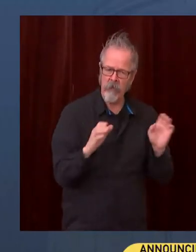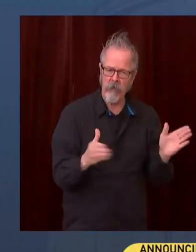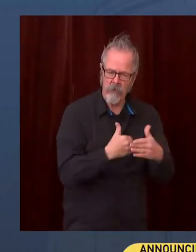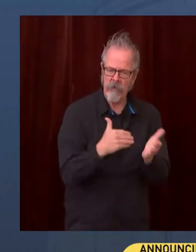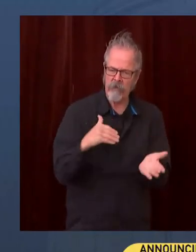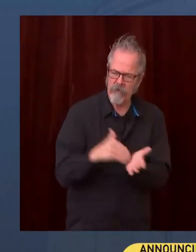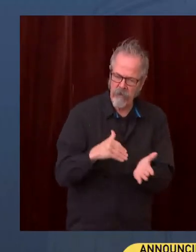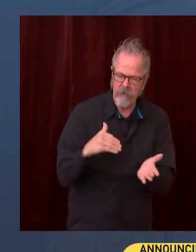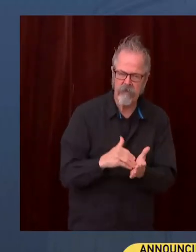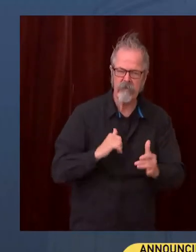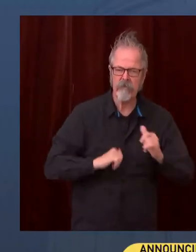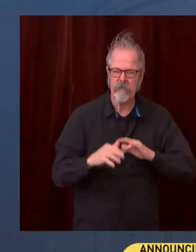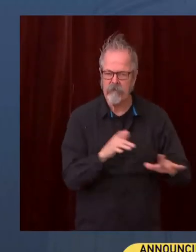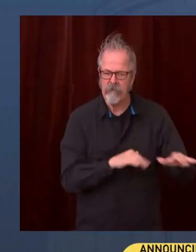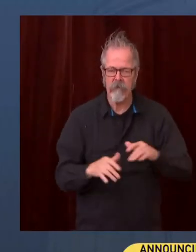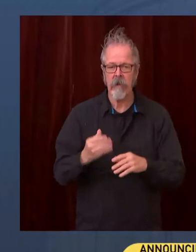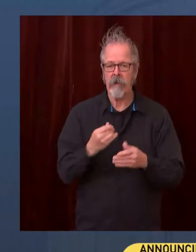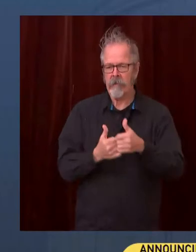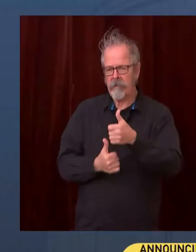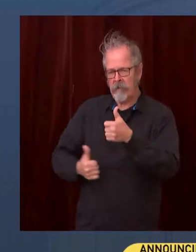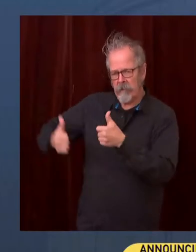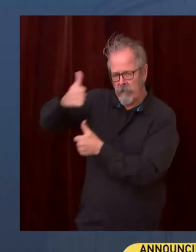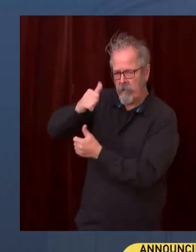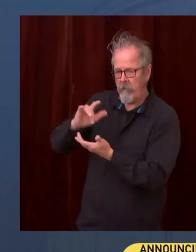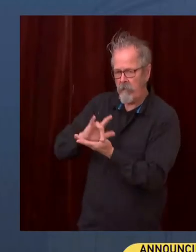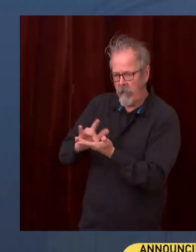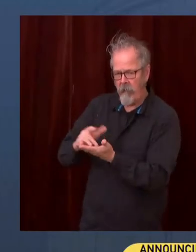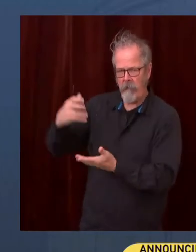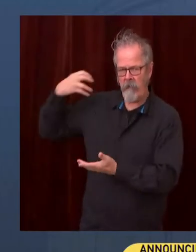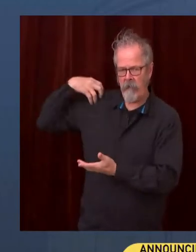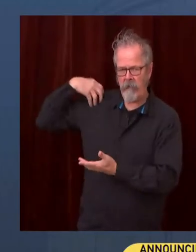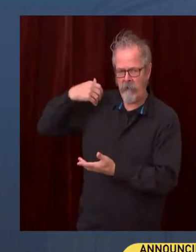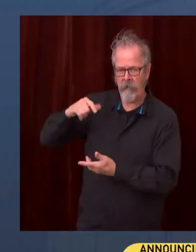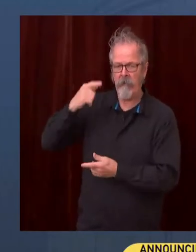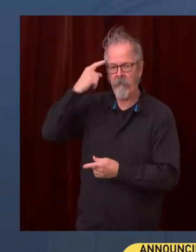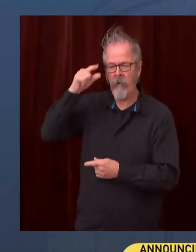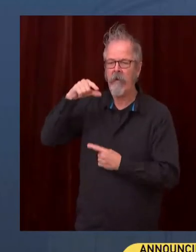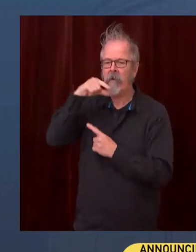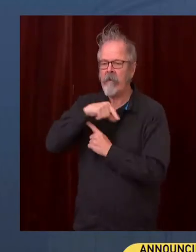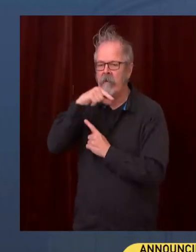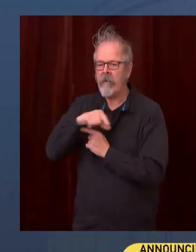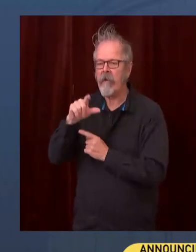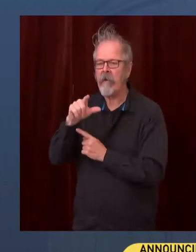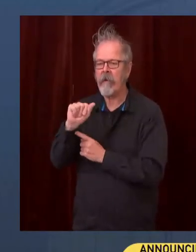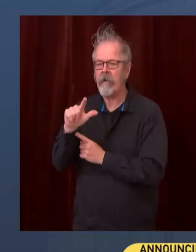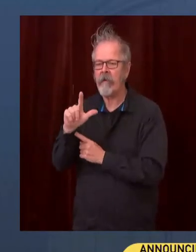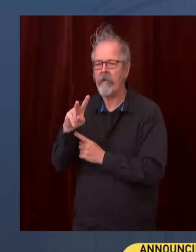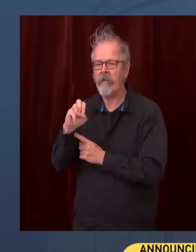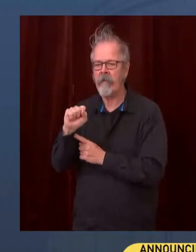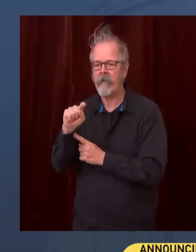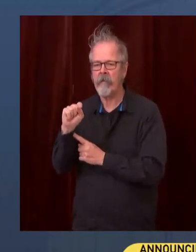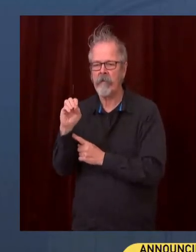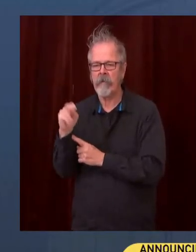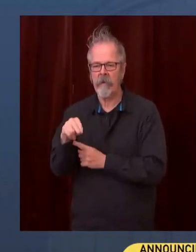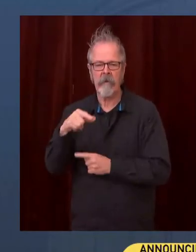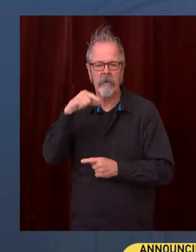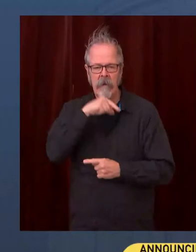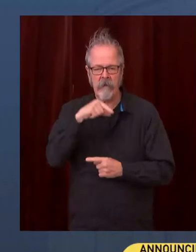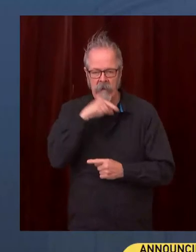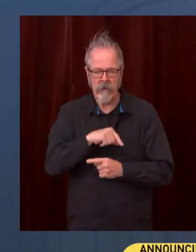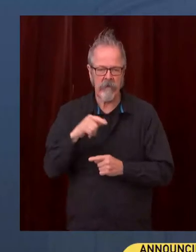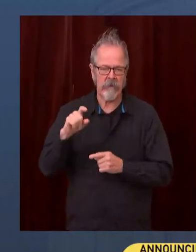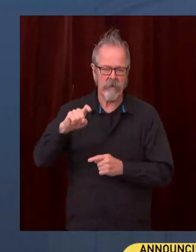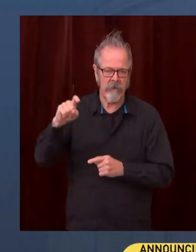Health District. He's led Harris County through quite a number of emergencies and challenges, including preparation and